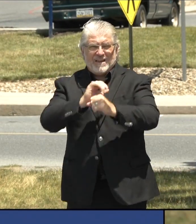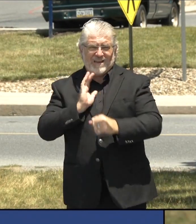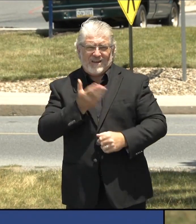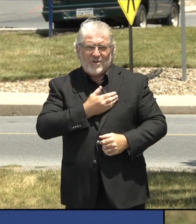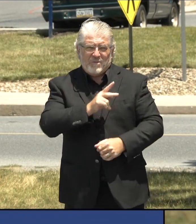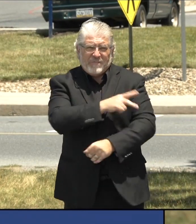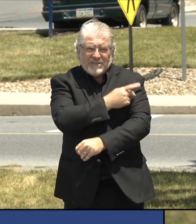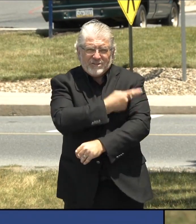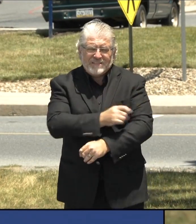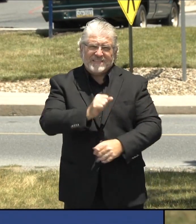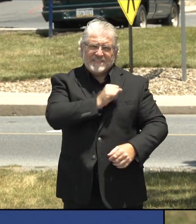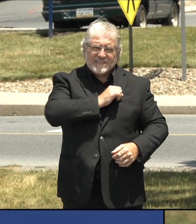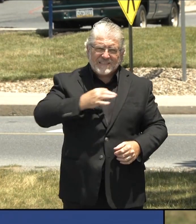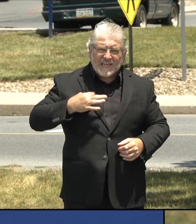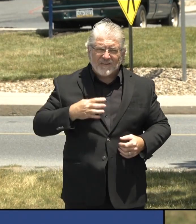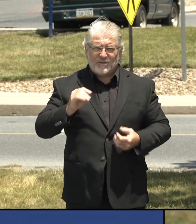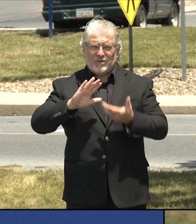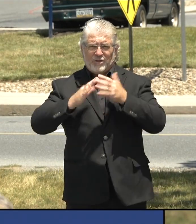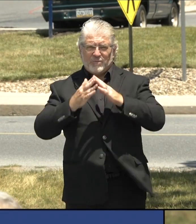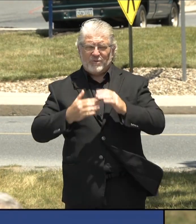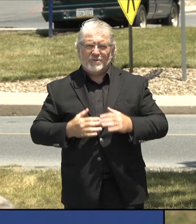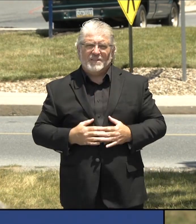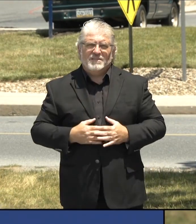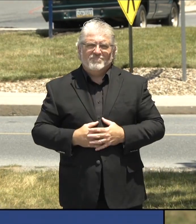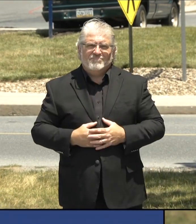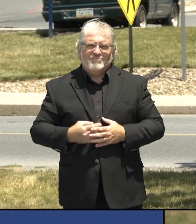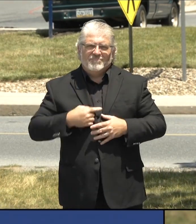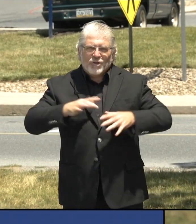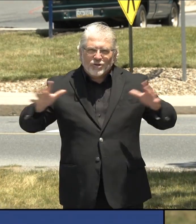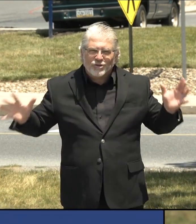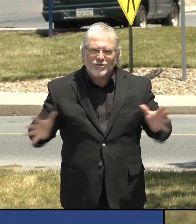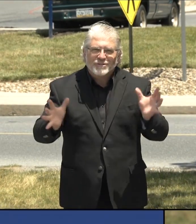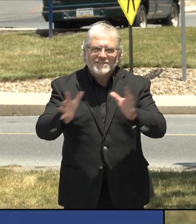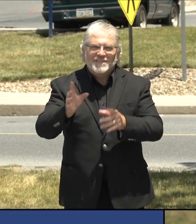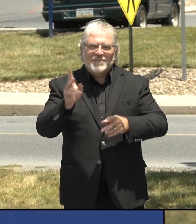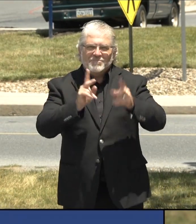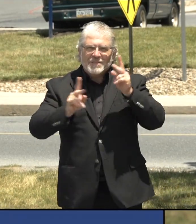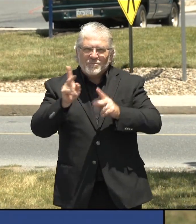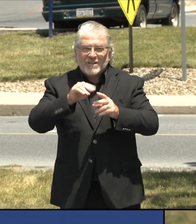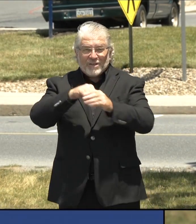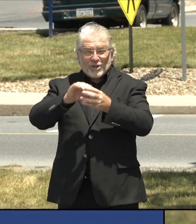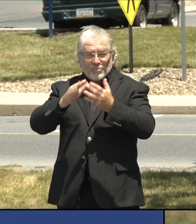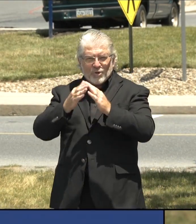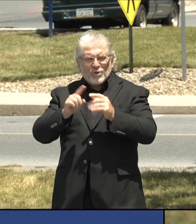We encourage all members of the community to get the care that they need.